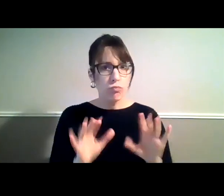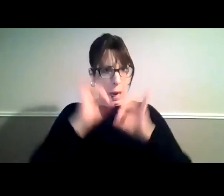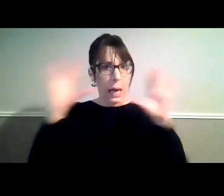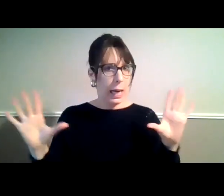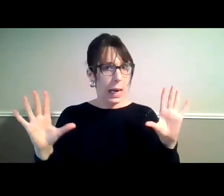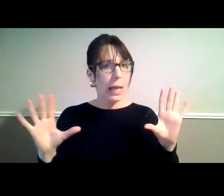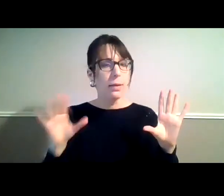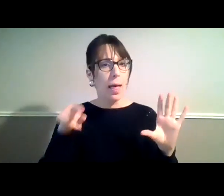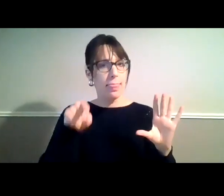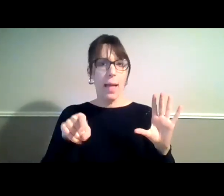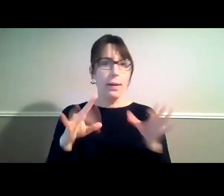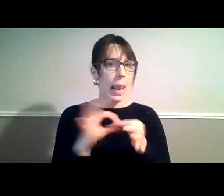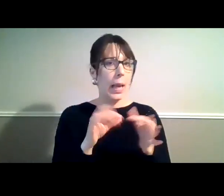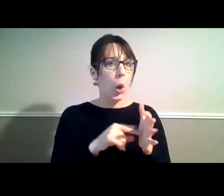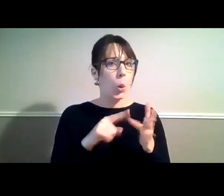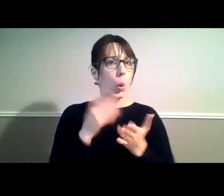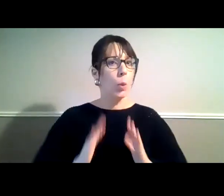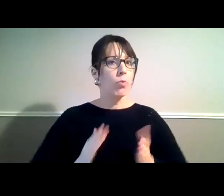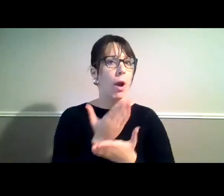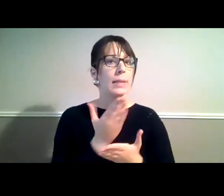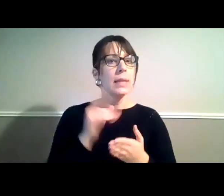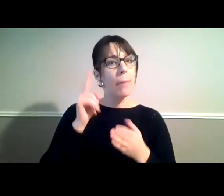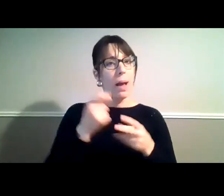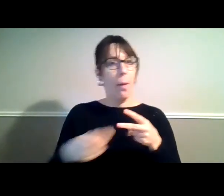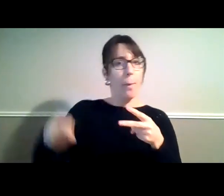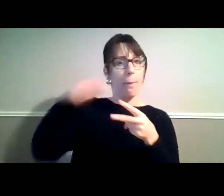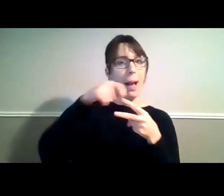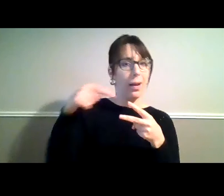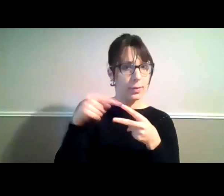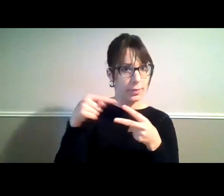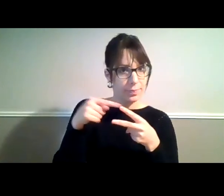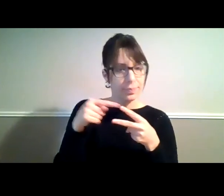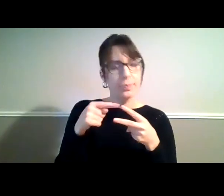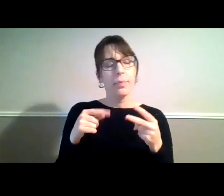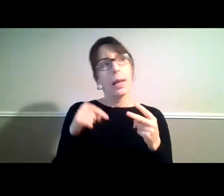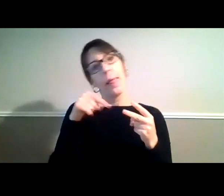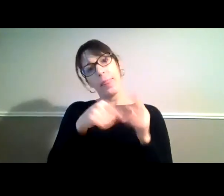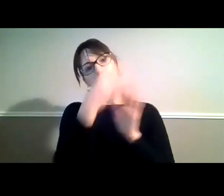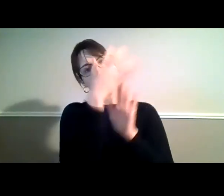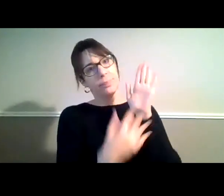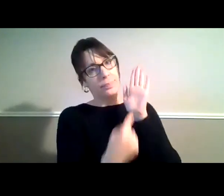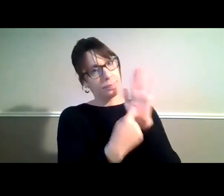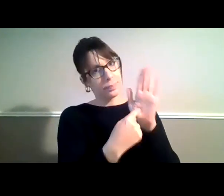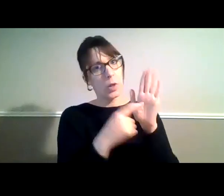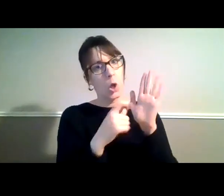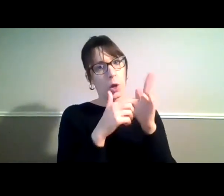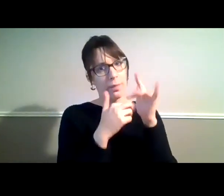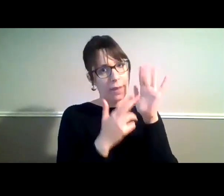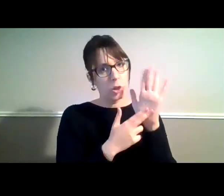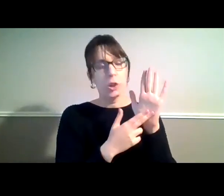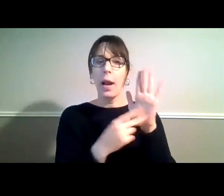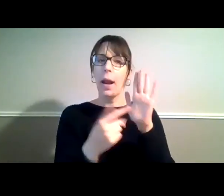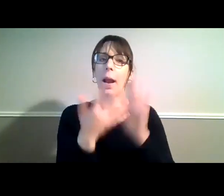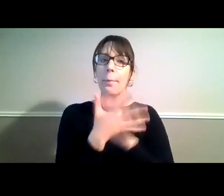To deal with the first part of your question, the convention places responsibilities on